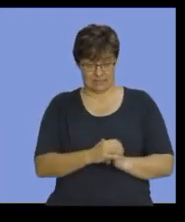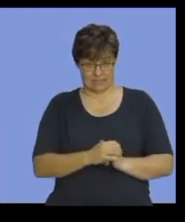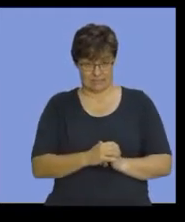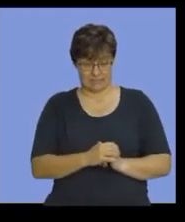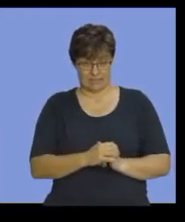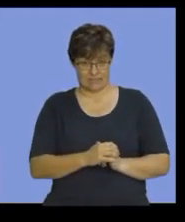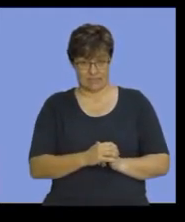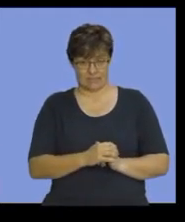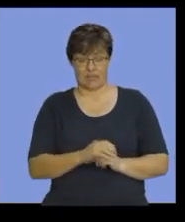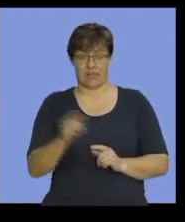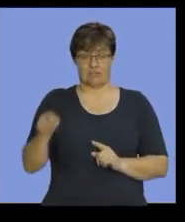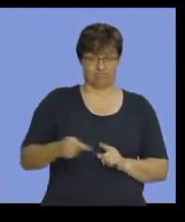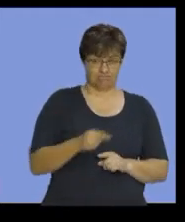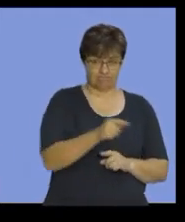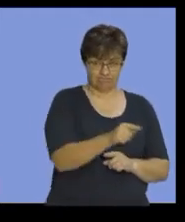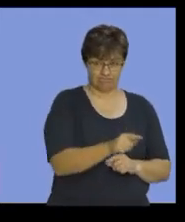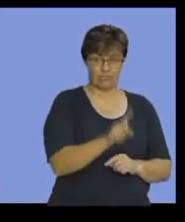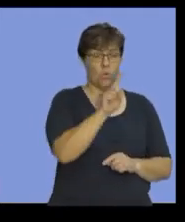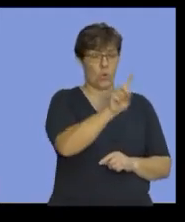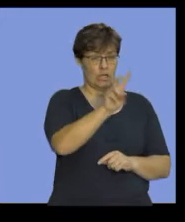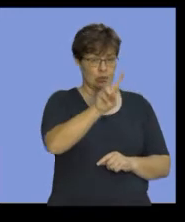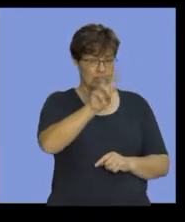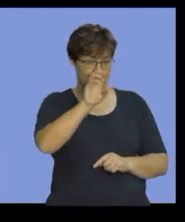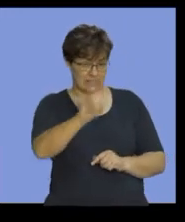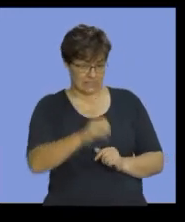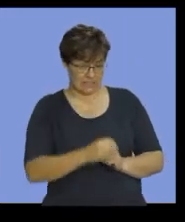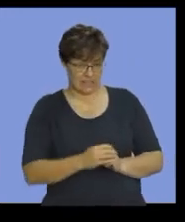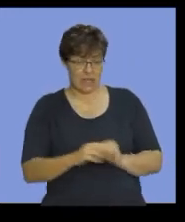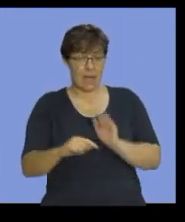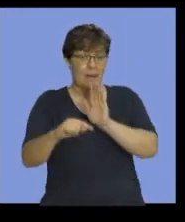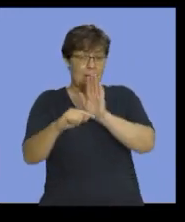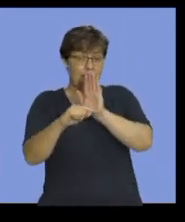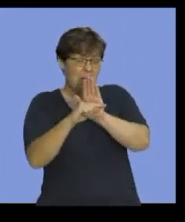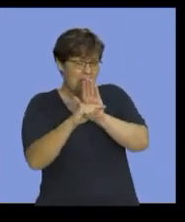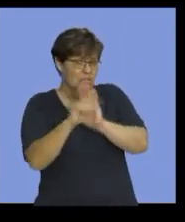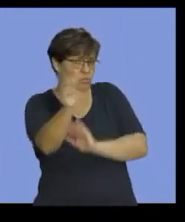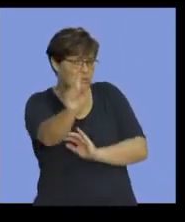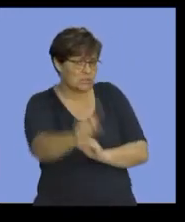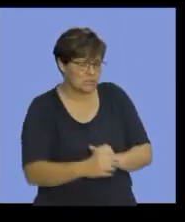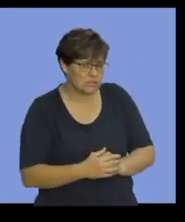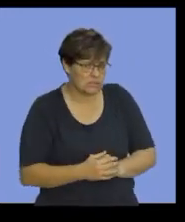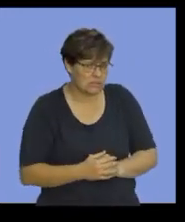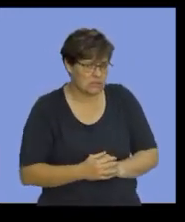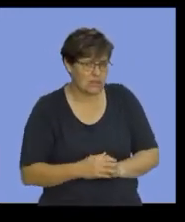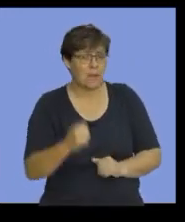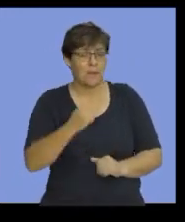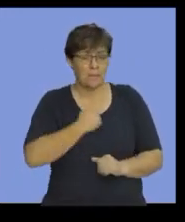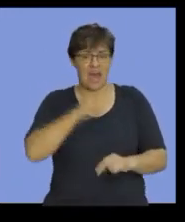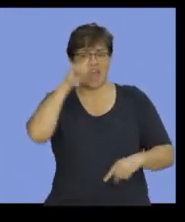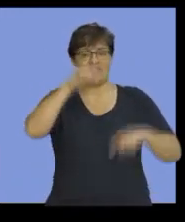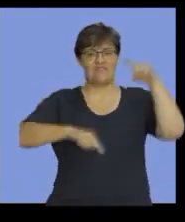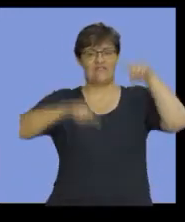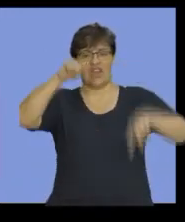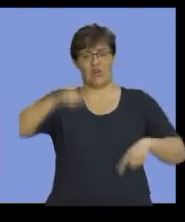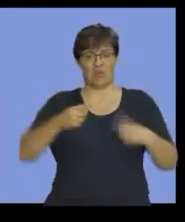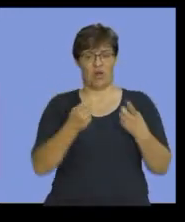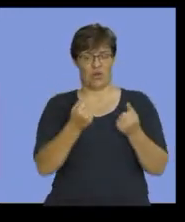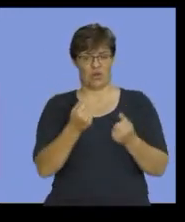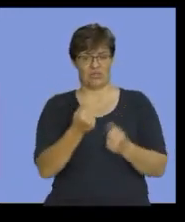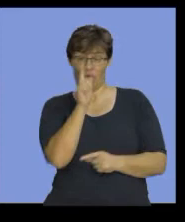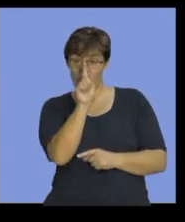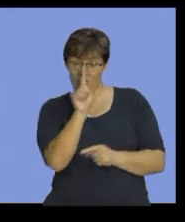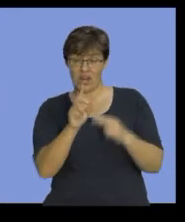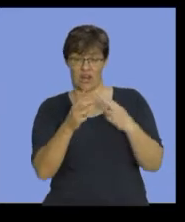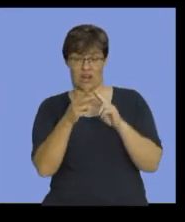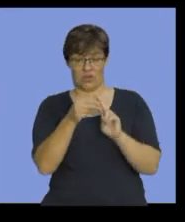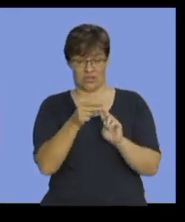Right? So, therefore, I say $120,000 minus what? My variable cost per unit.